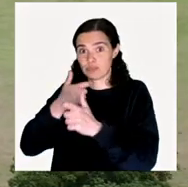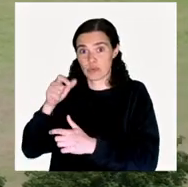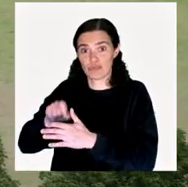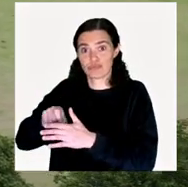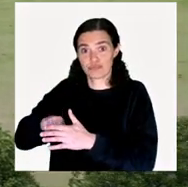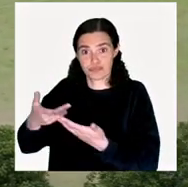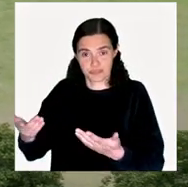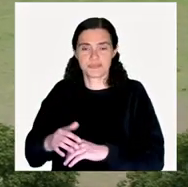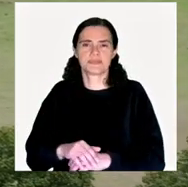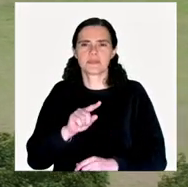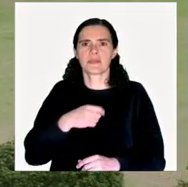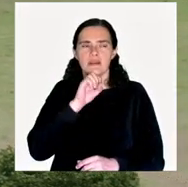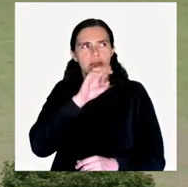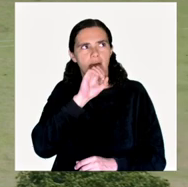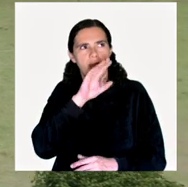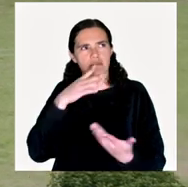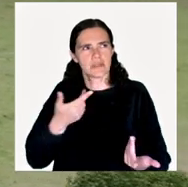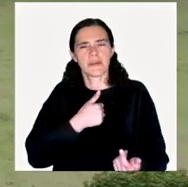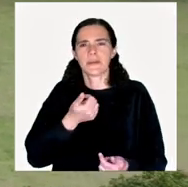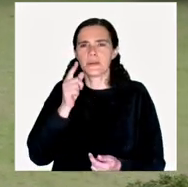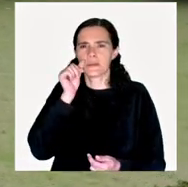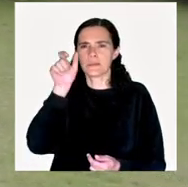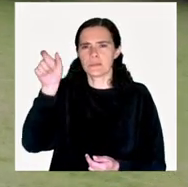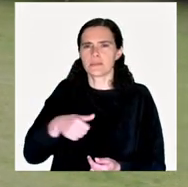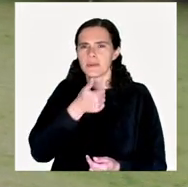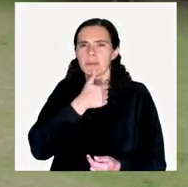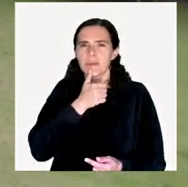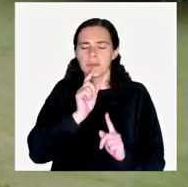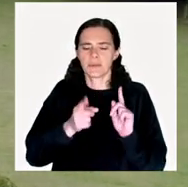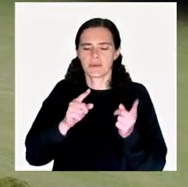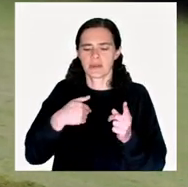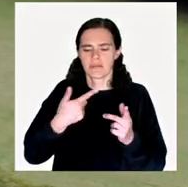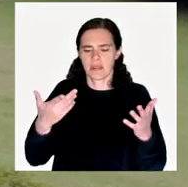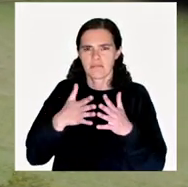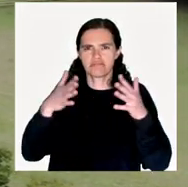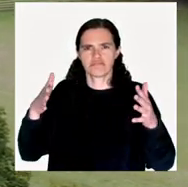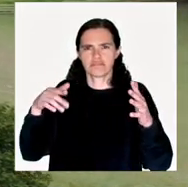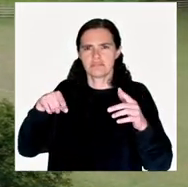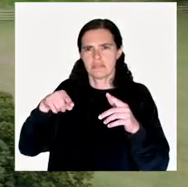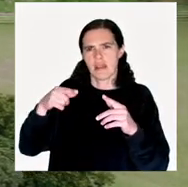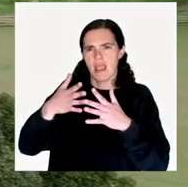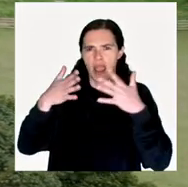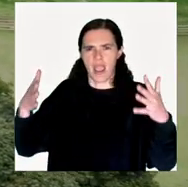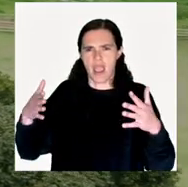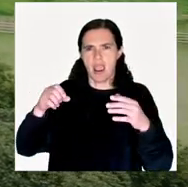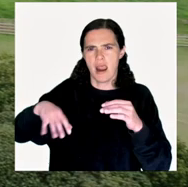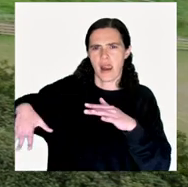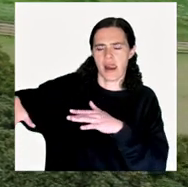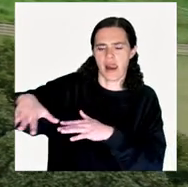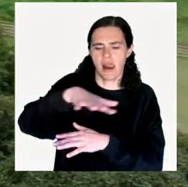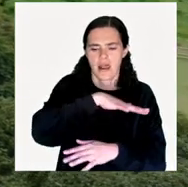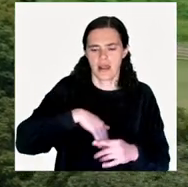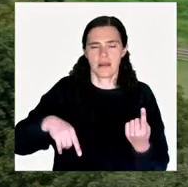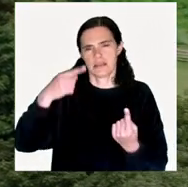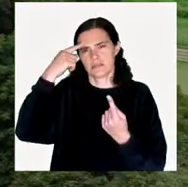He was so fascinated that he decided to build a huge scaffolding around the tree